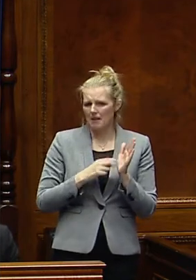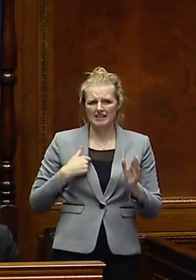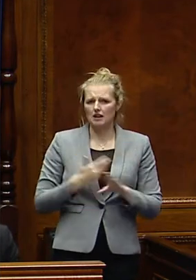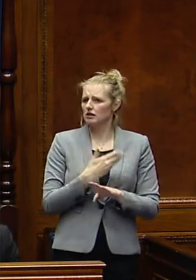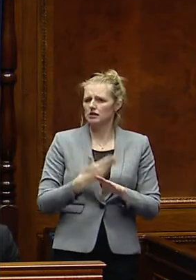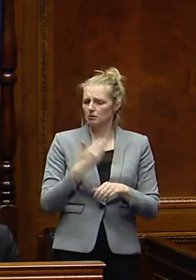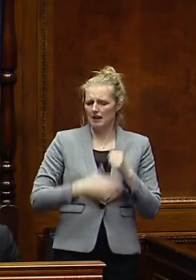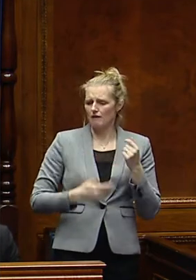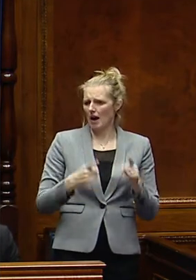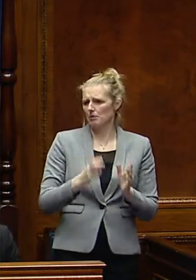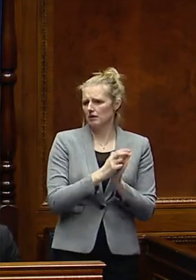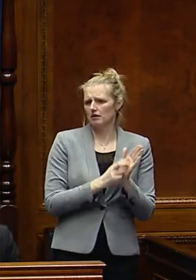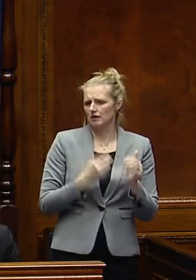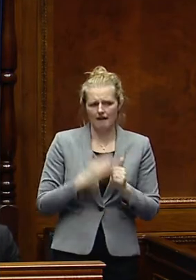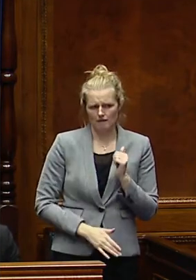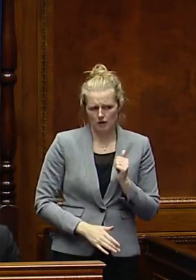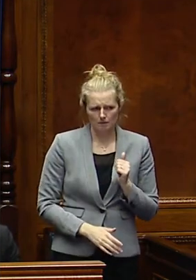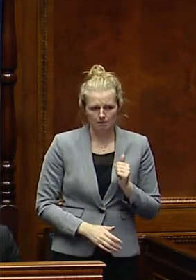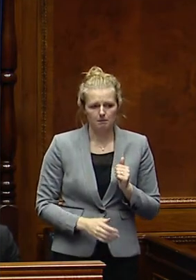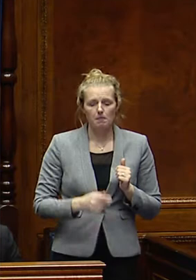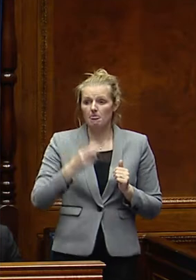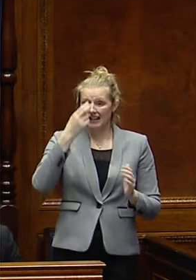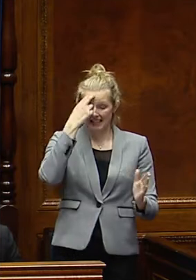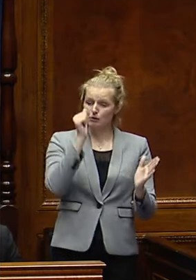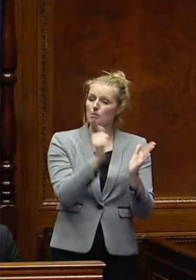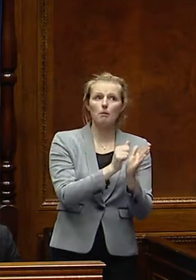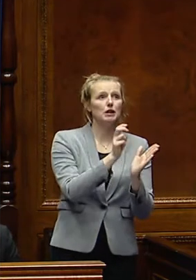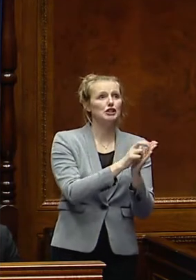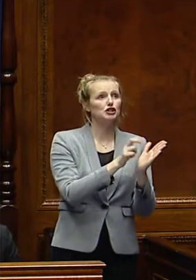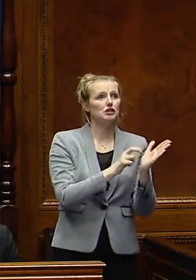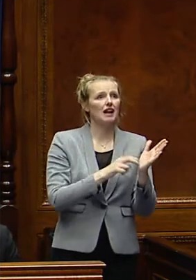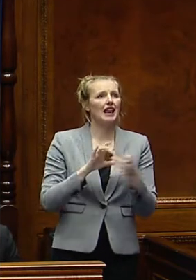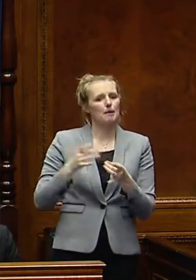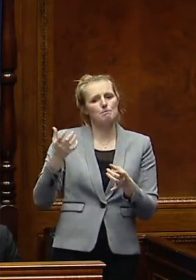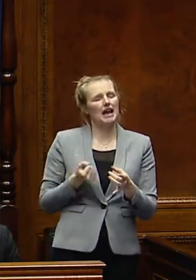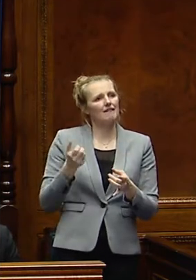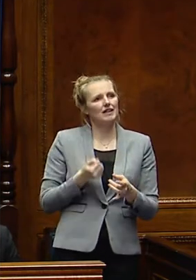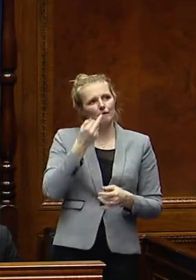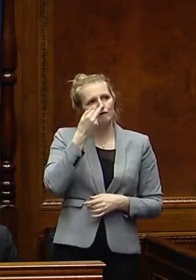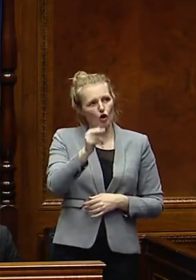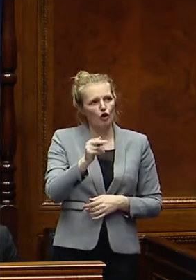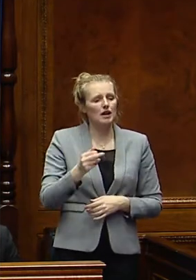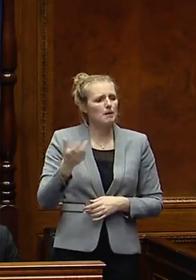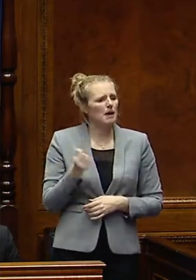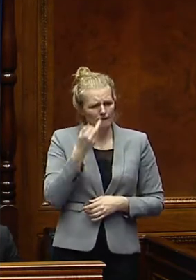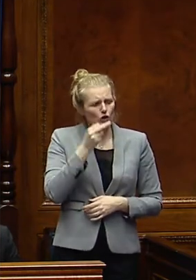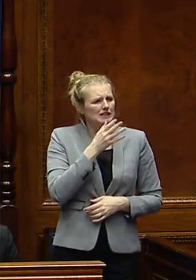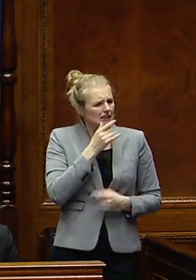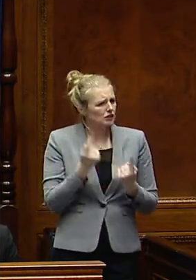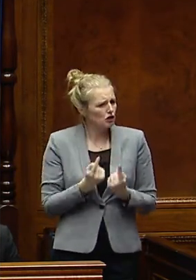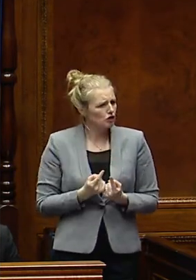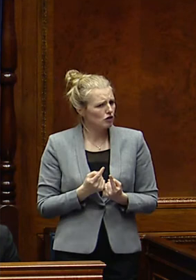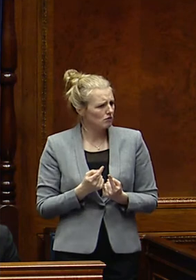exist. I suppose for me names that are published in terms of benefit fraud, which is a serious issue in which my department puts